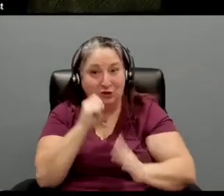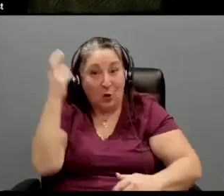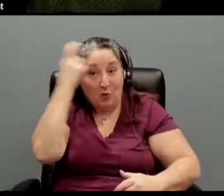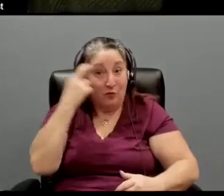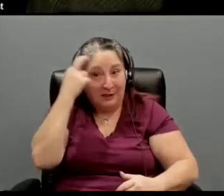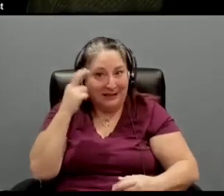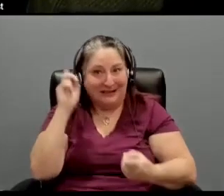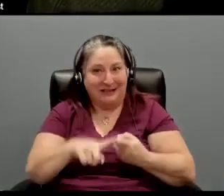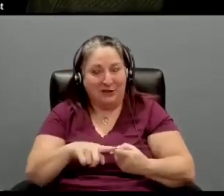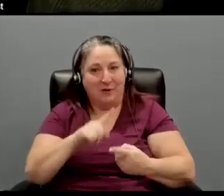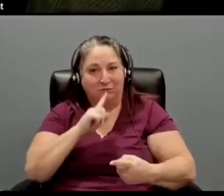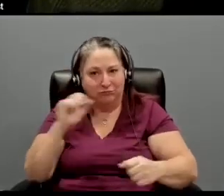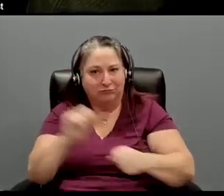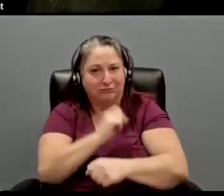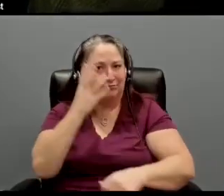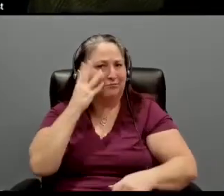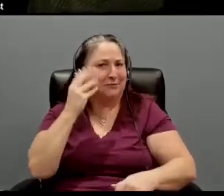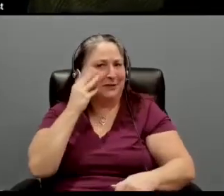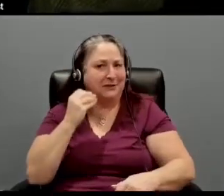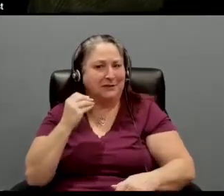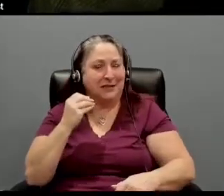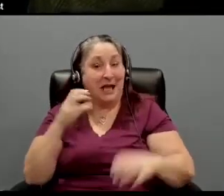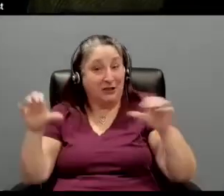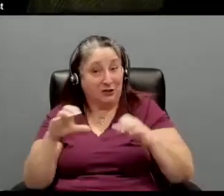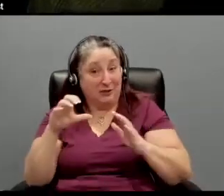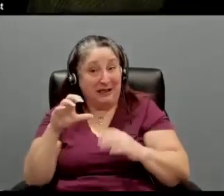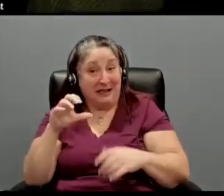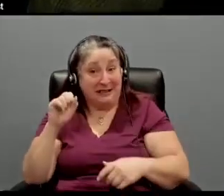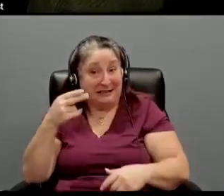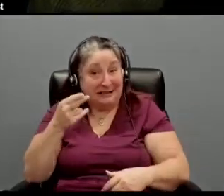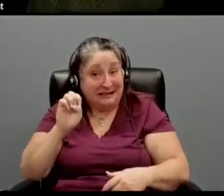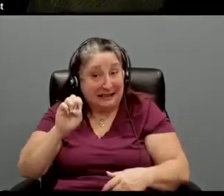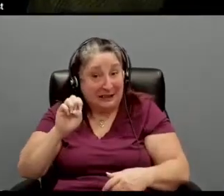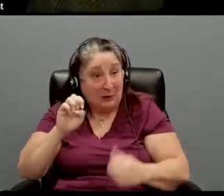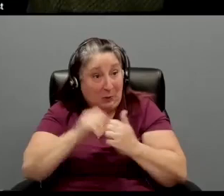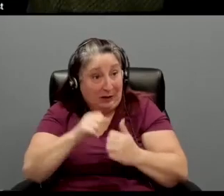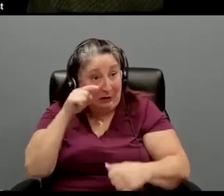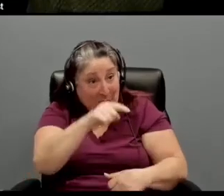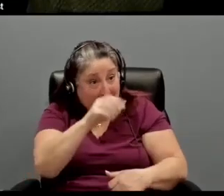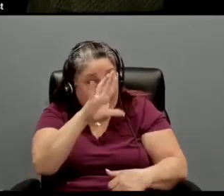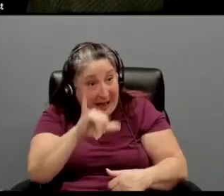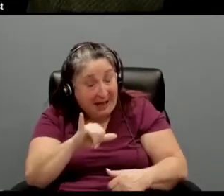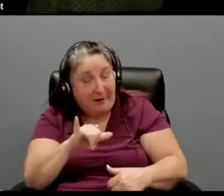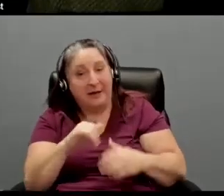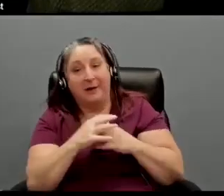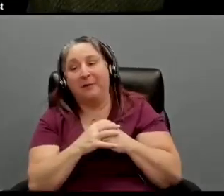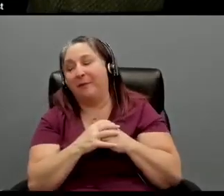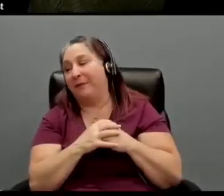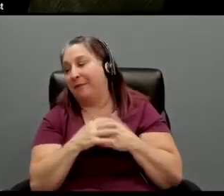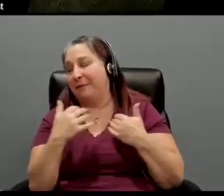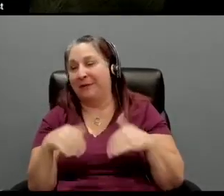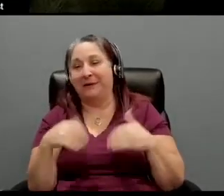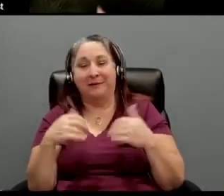them. And, and doing a scene with you and like the